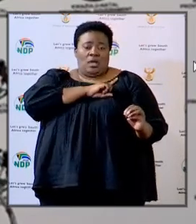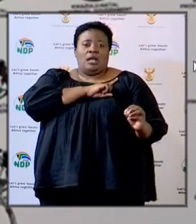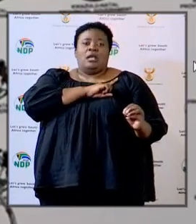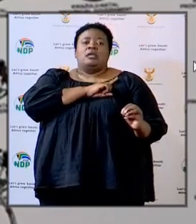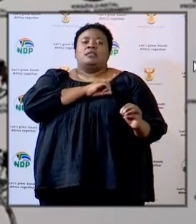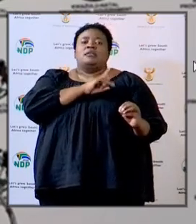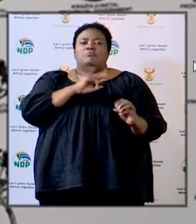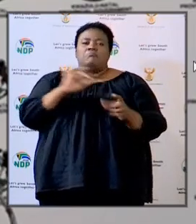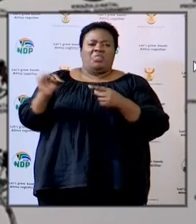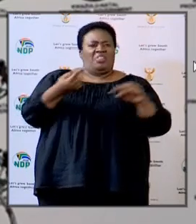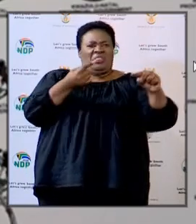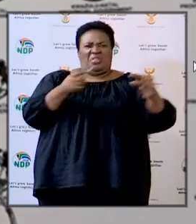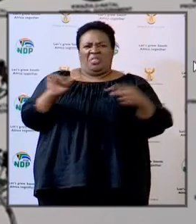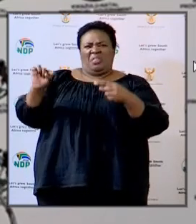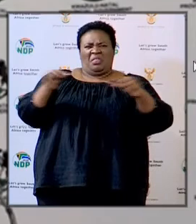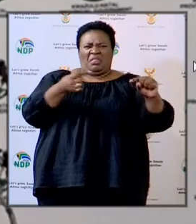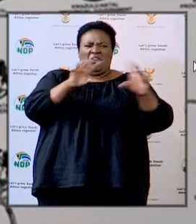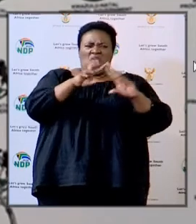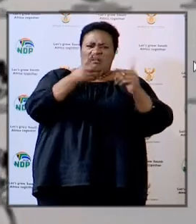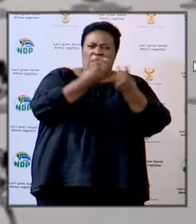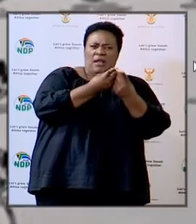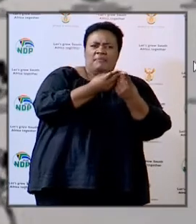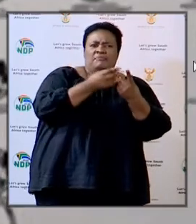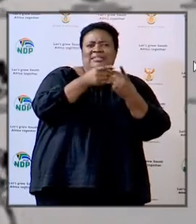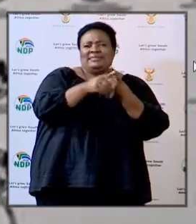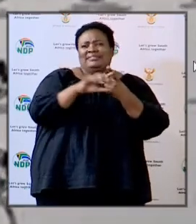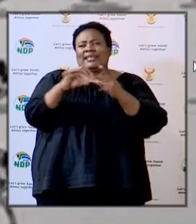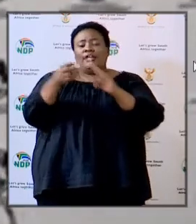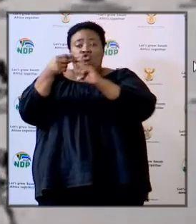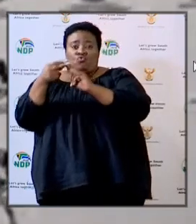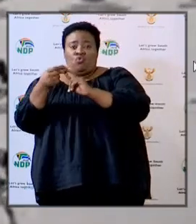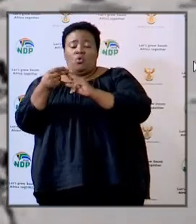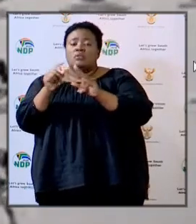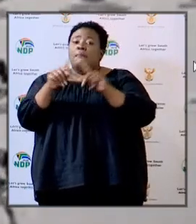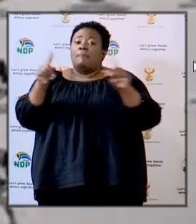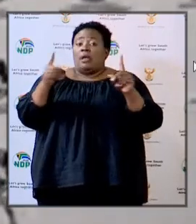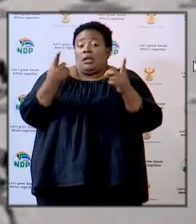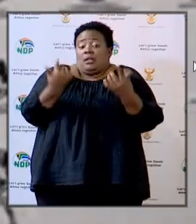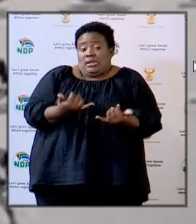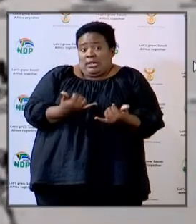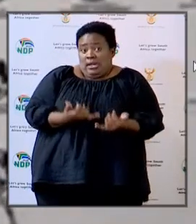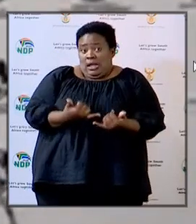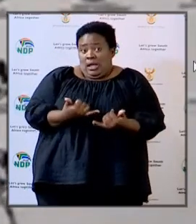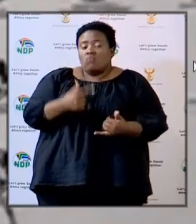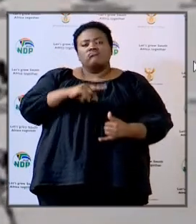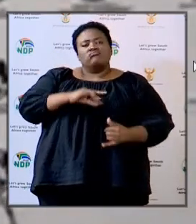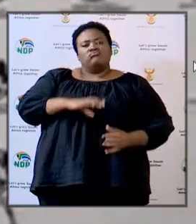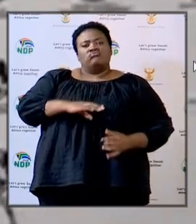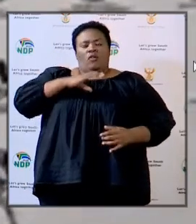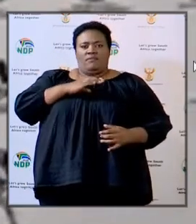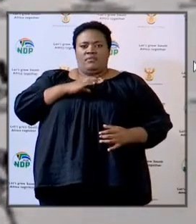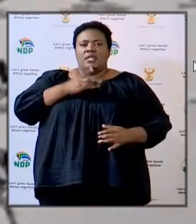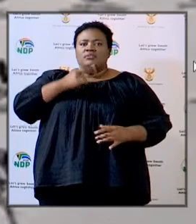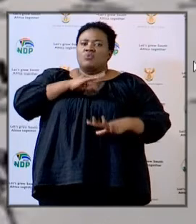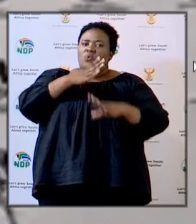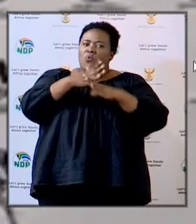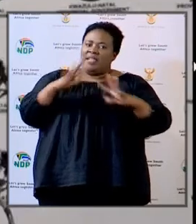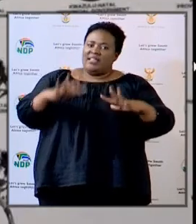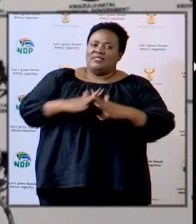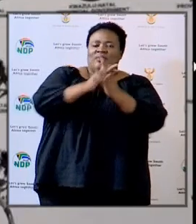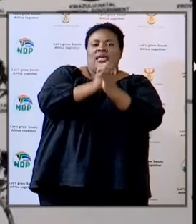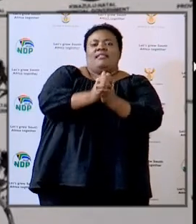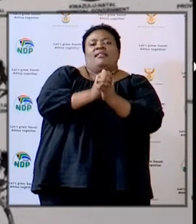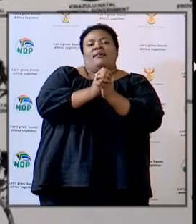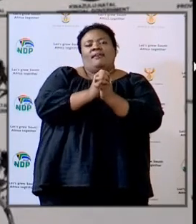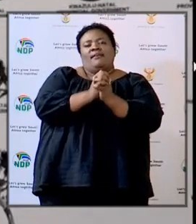of the then disputes between the department as well as the unions but we now are confident that since we are working